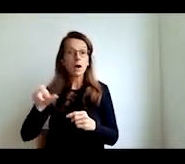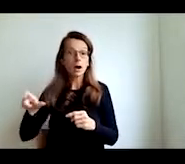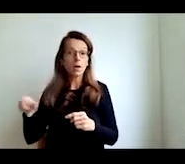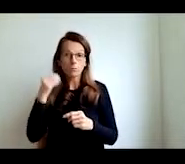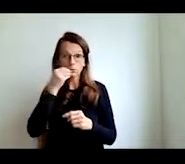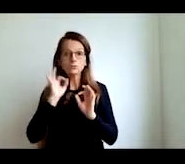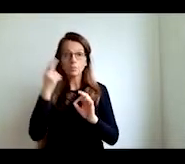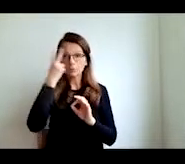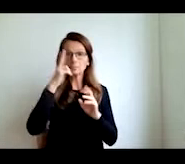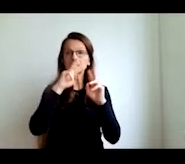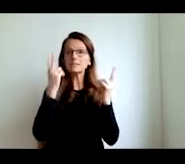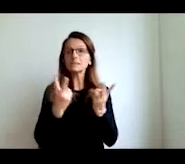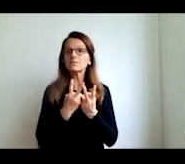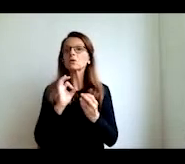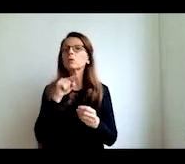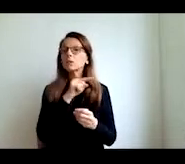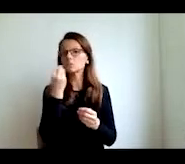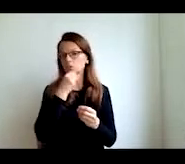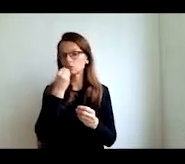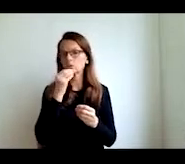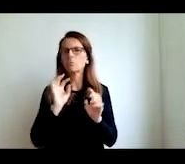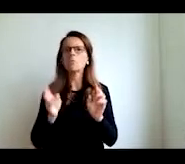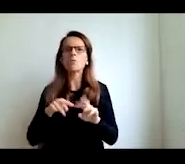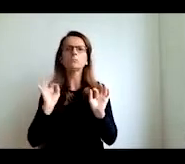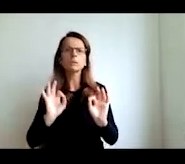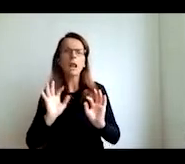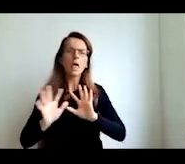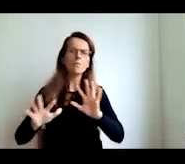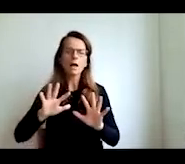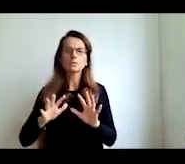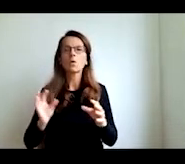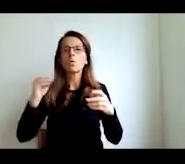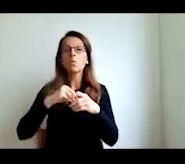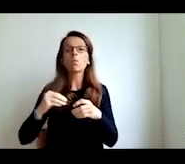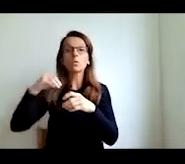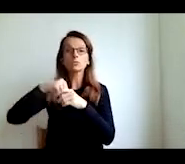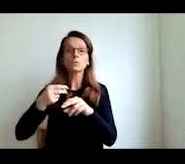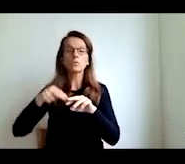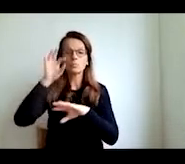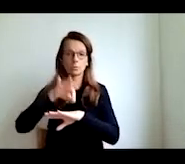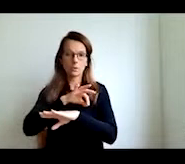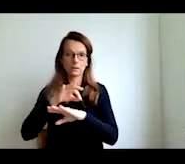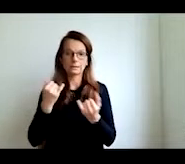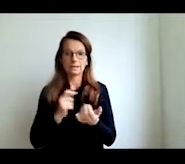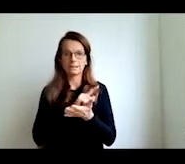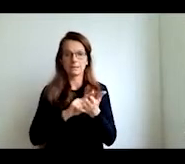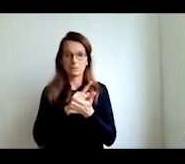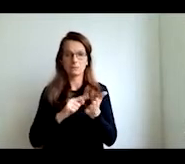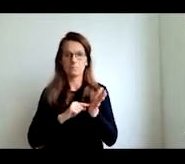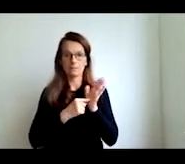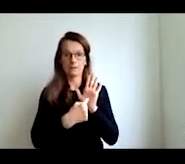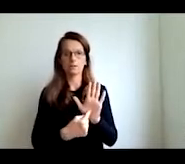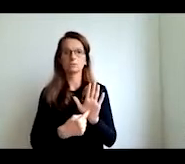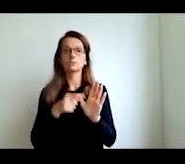relevant more engaging more project based and actually you know what i show you here has not become better but